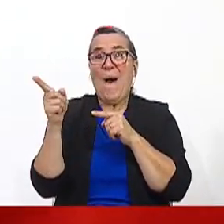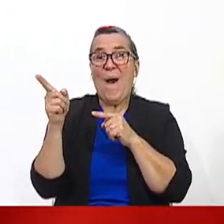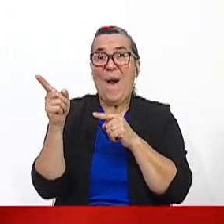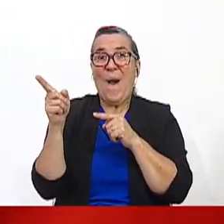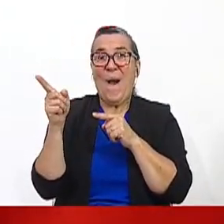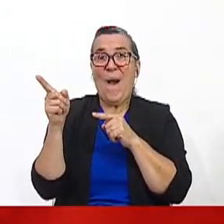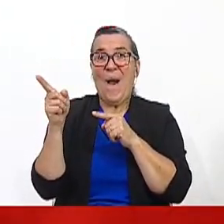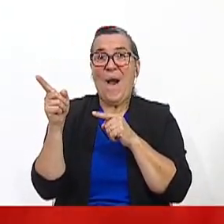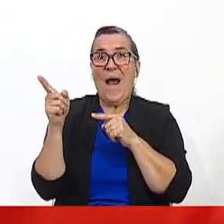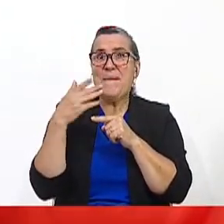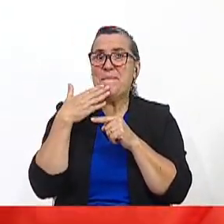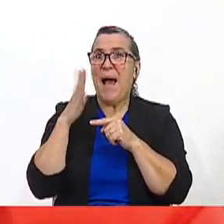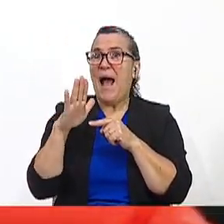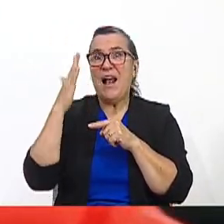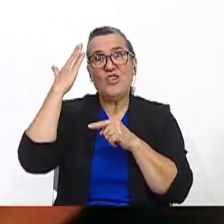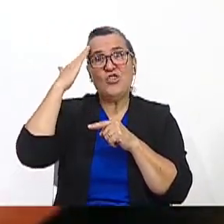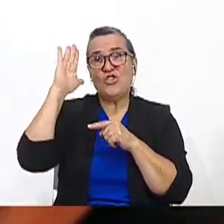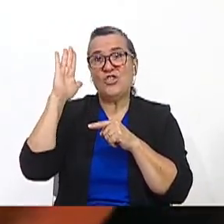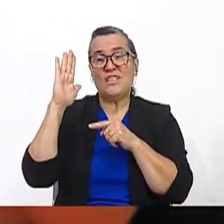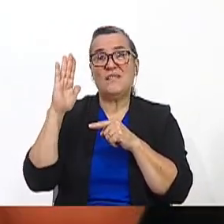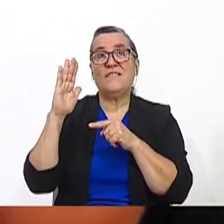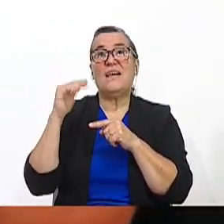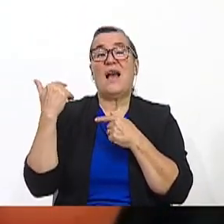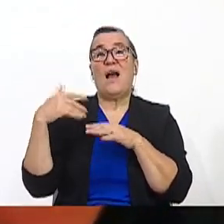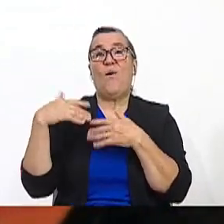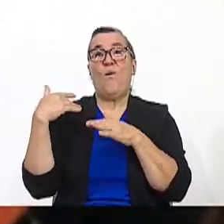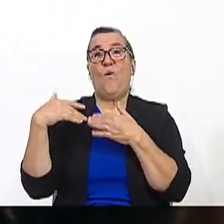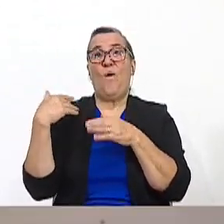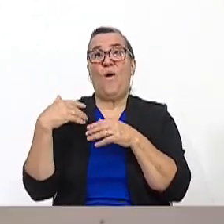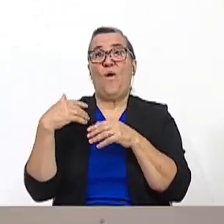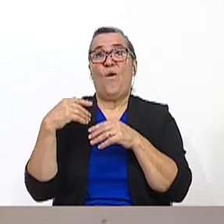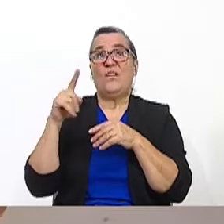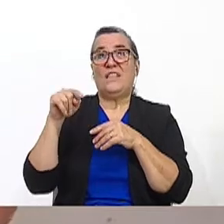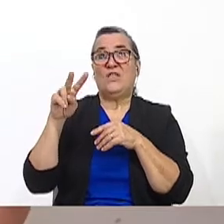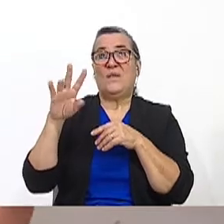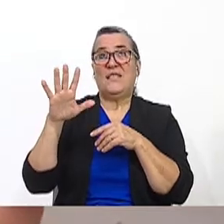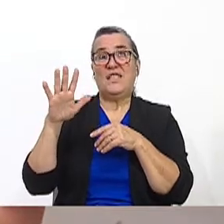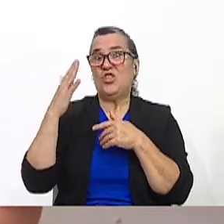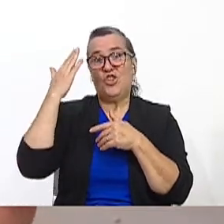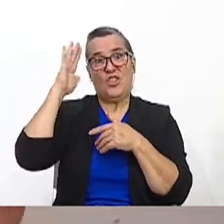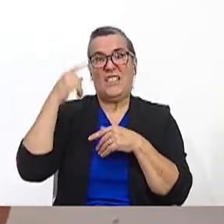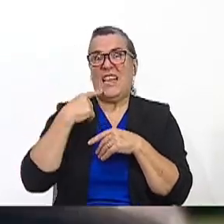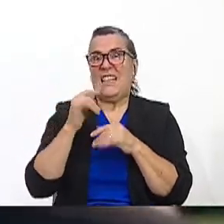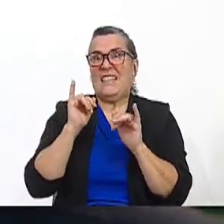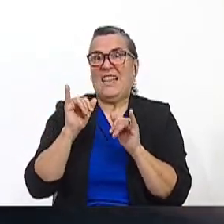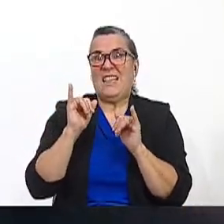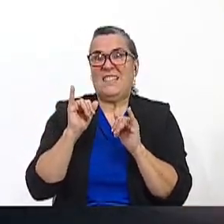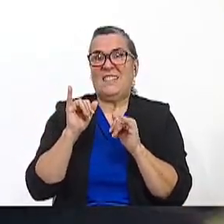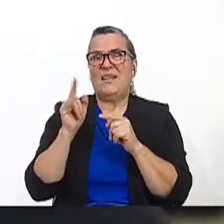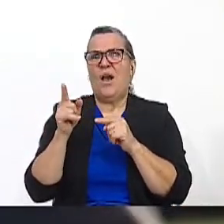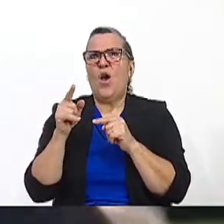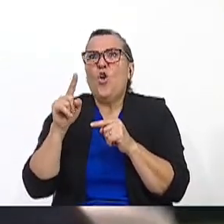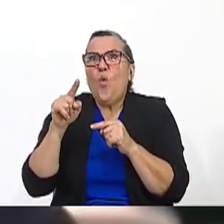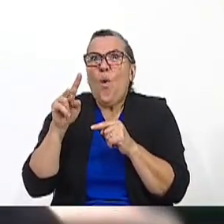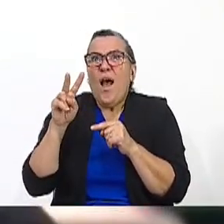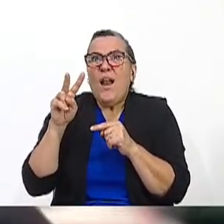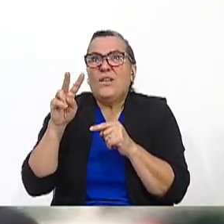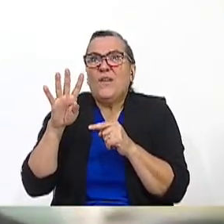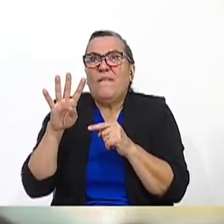That's so bad. I have nomophobia. Wow. I don't know what to say to that. I'm shocked. 124.